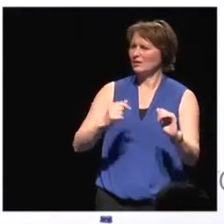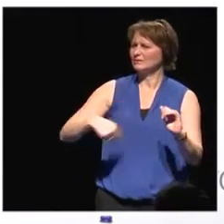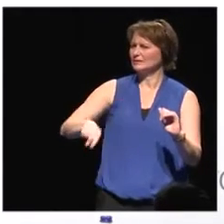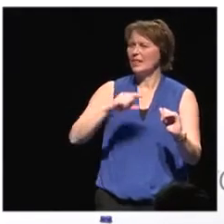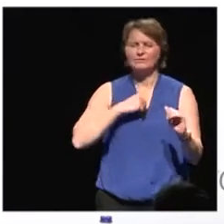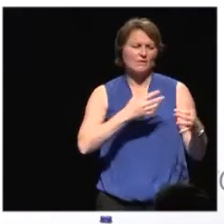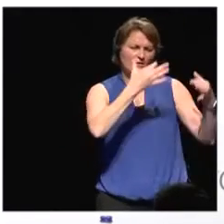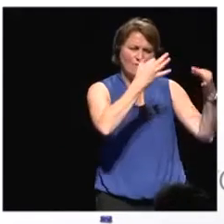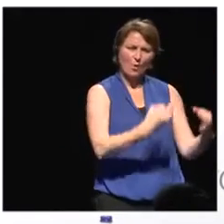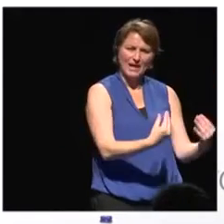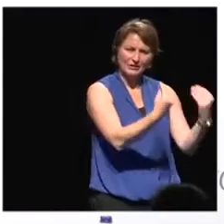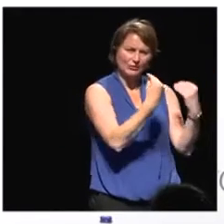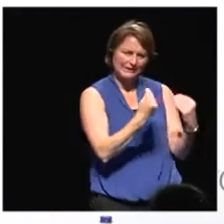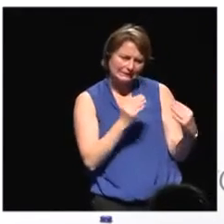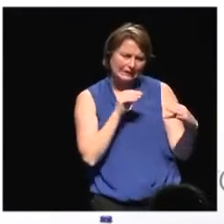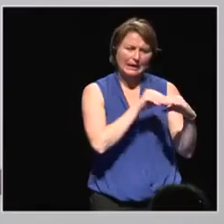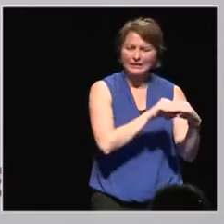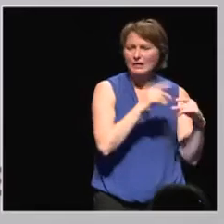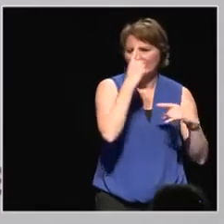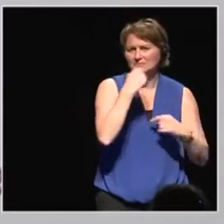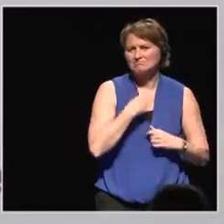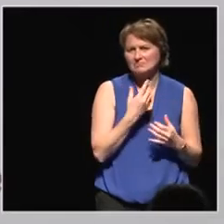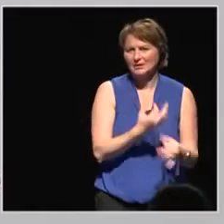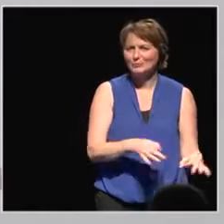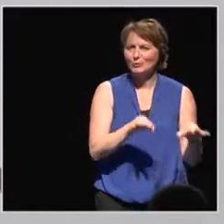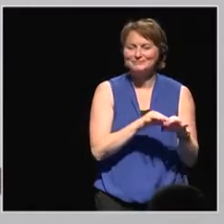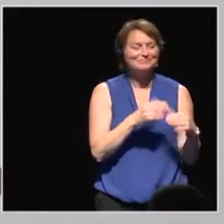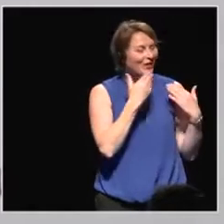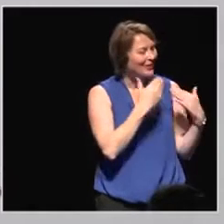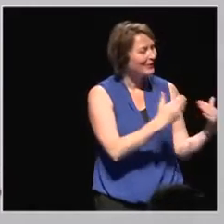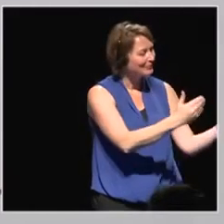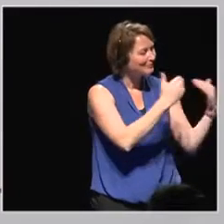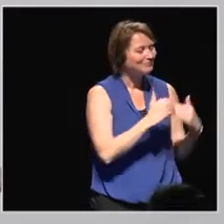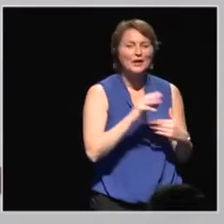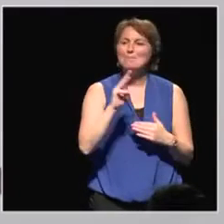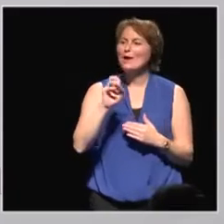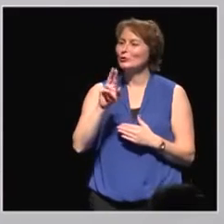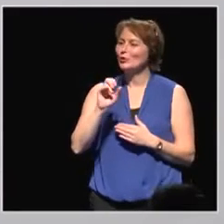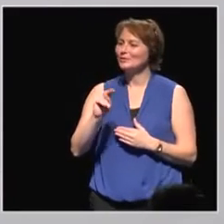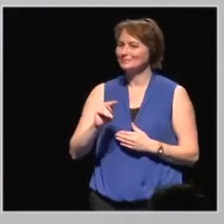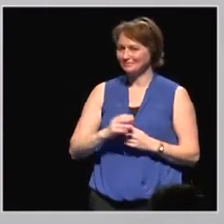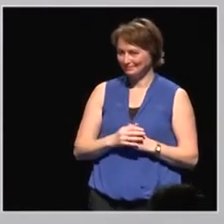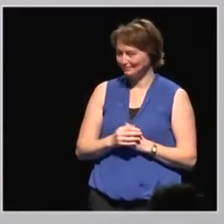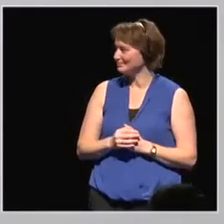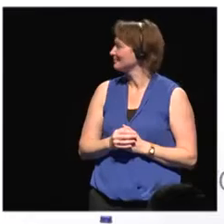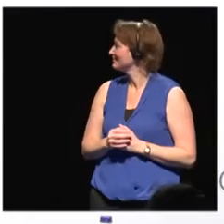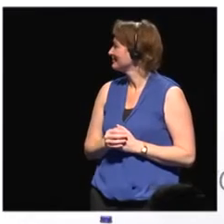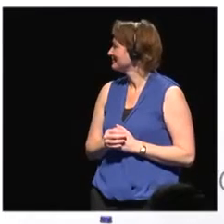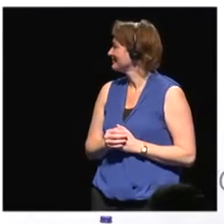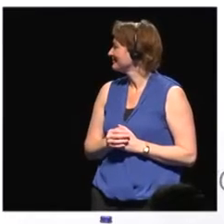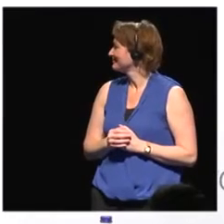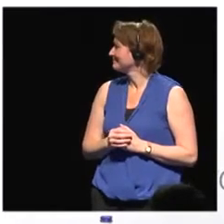systems. Thank you. So Marion, where shall we go from here? Oh gosh, that's a good question.